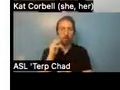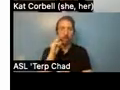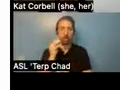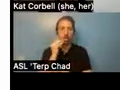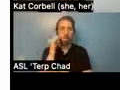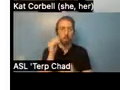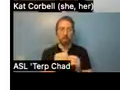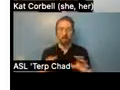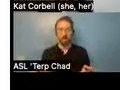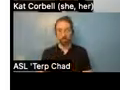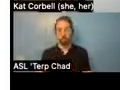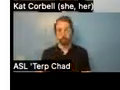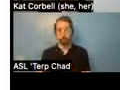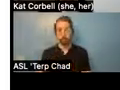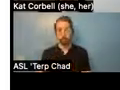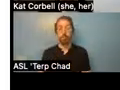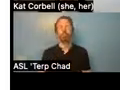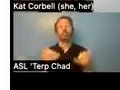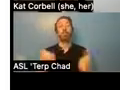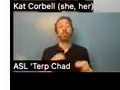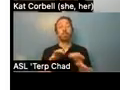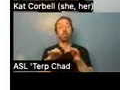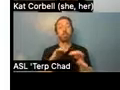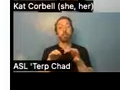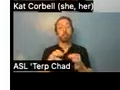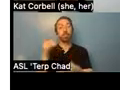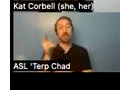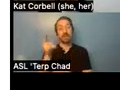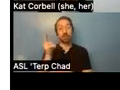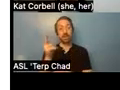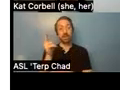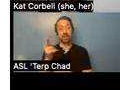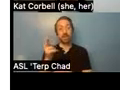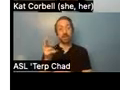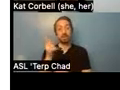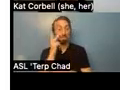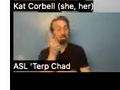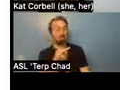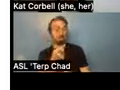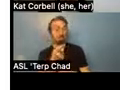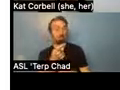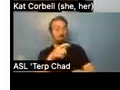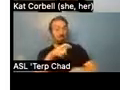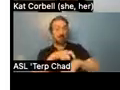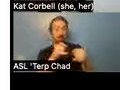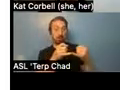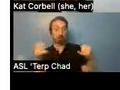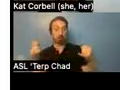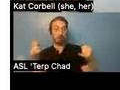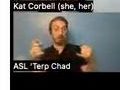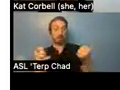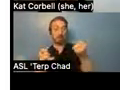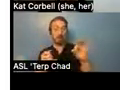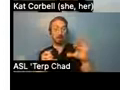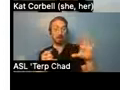of supportive housing. So if you look at this timeline from 1950 to 1980, um, from 1950 to